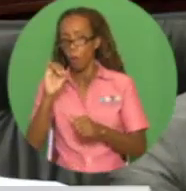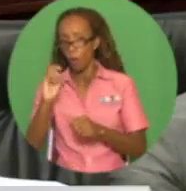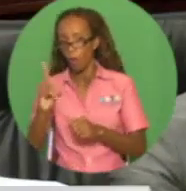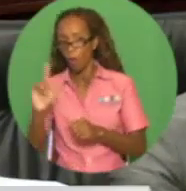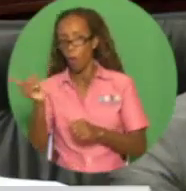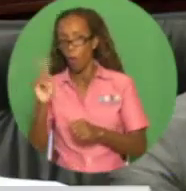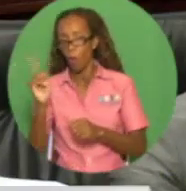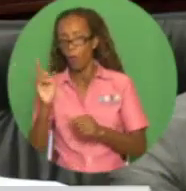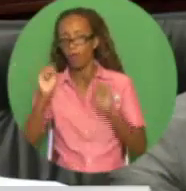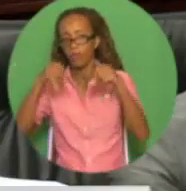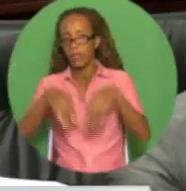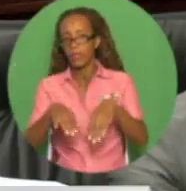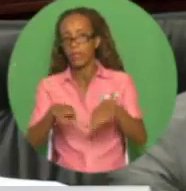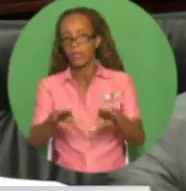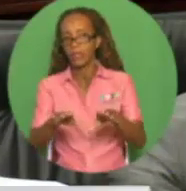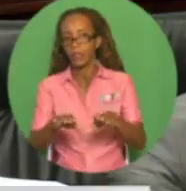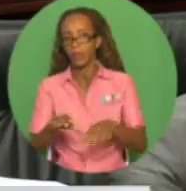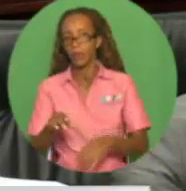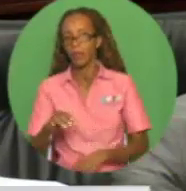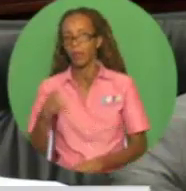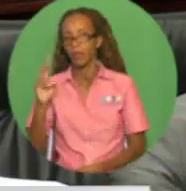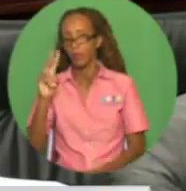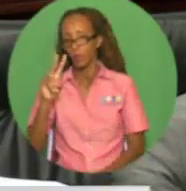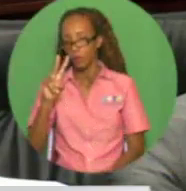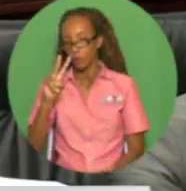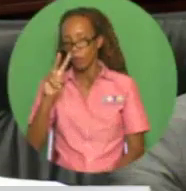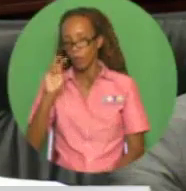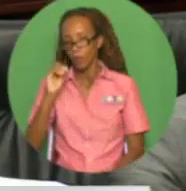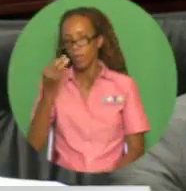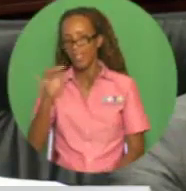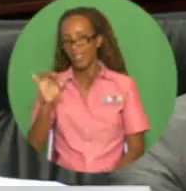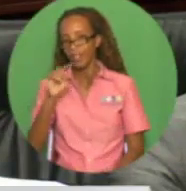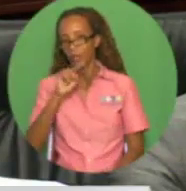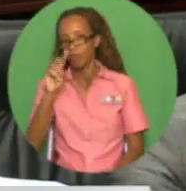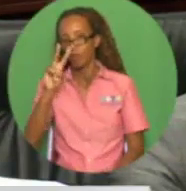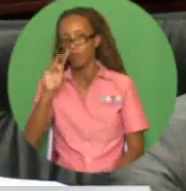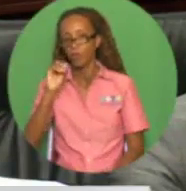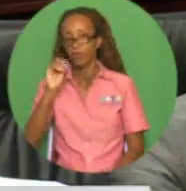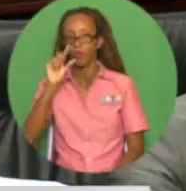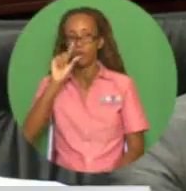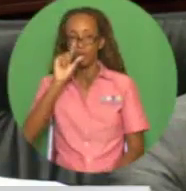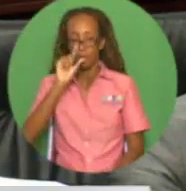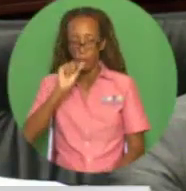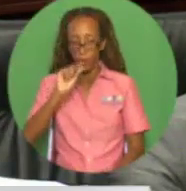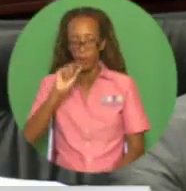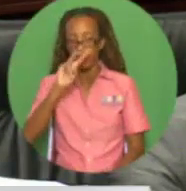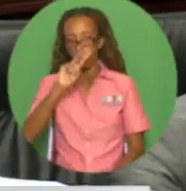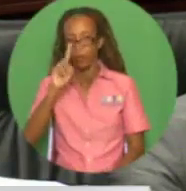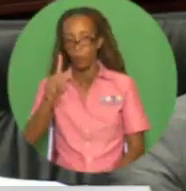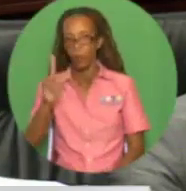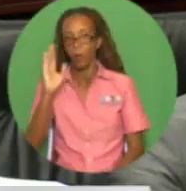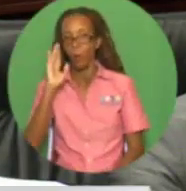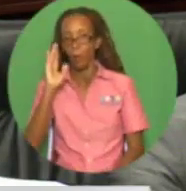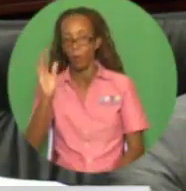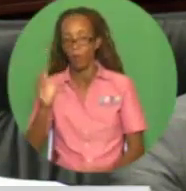2021, production of crude is expected to rise to 77,500 barrels per day,